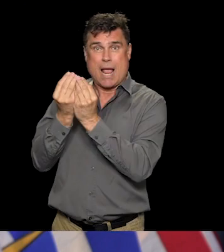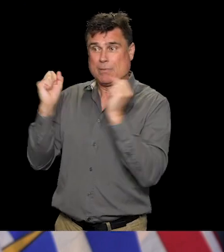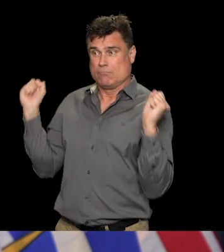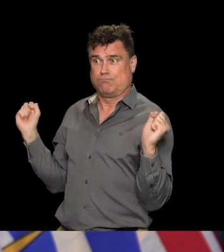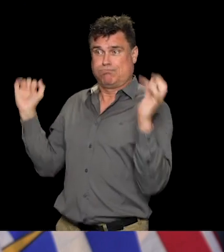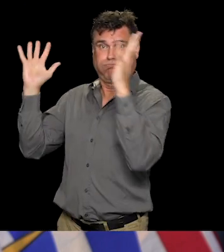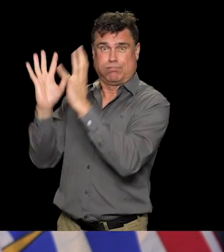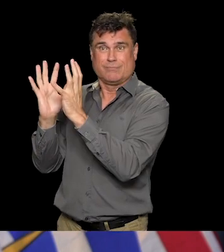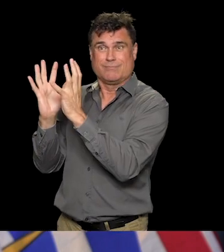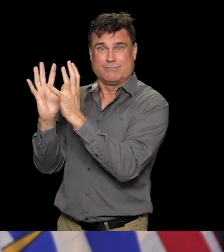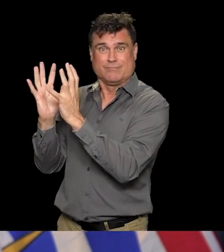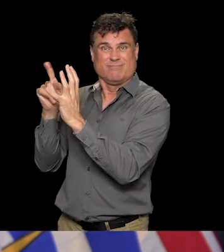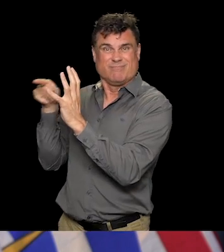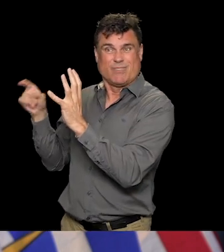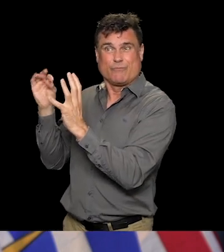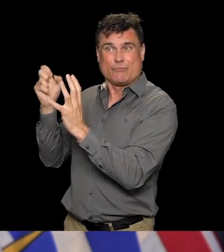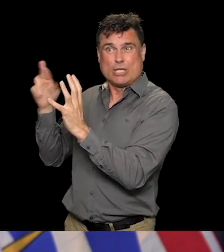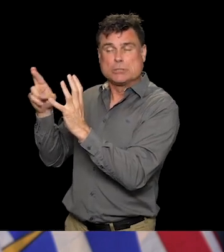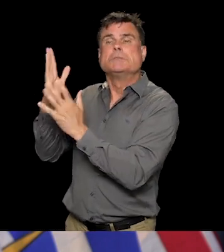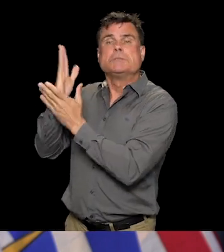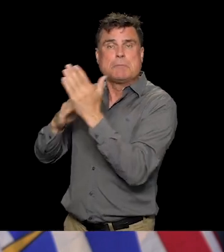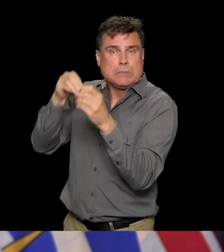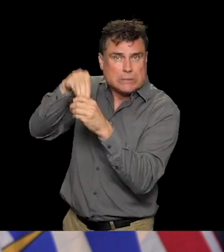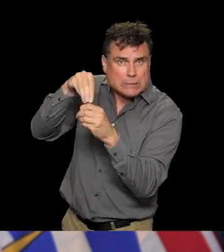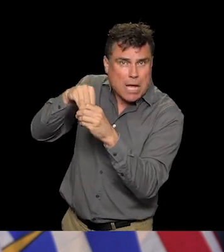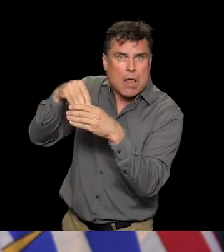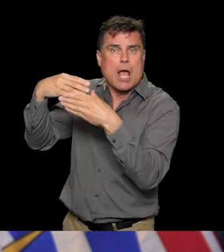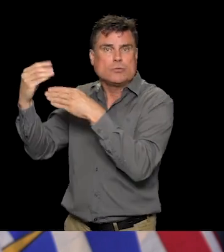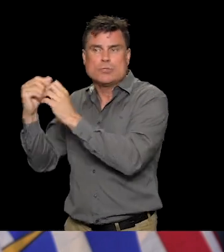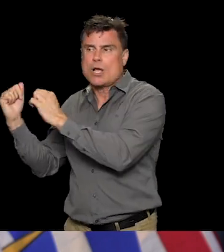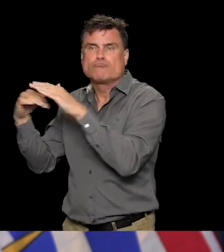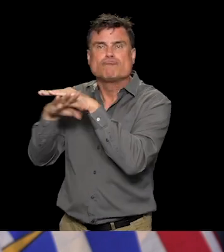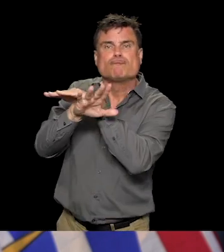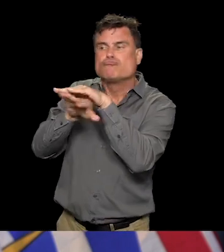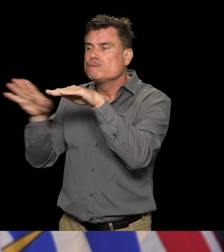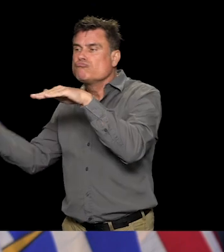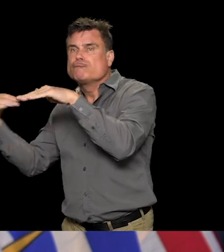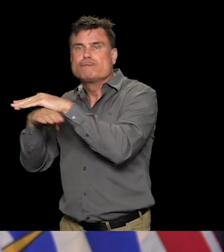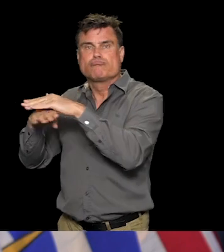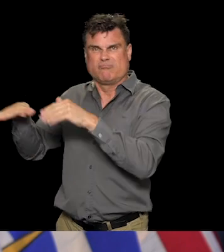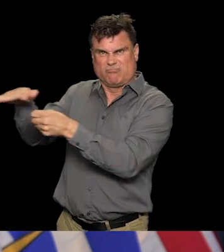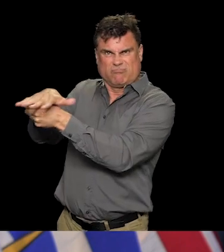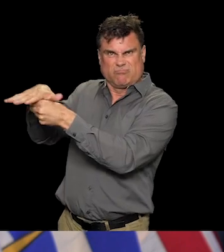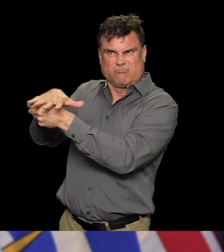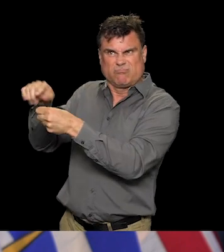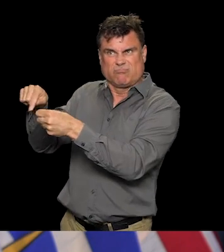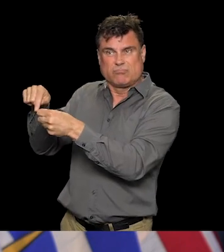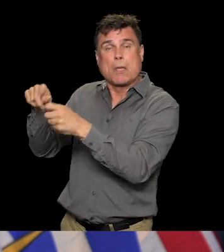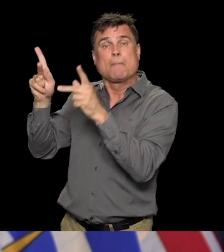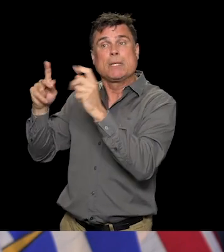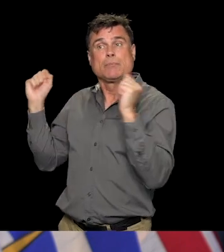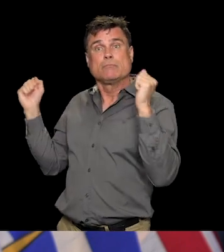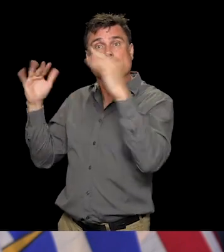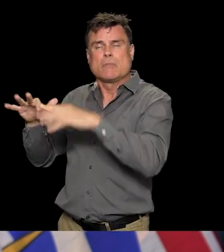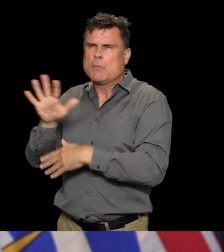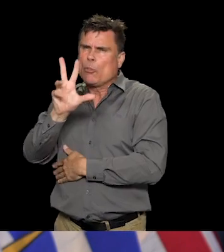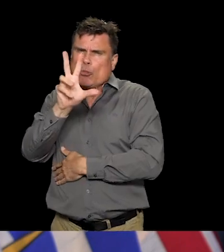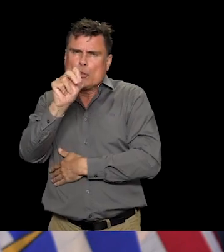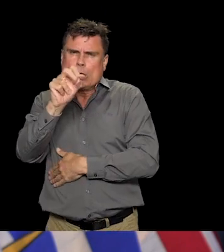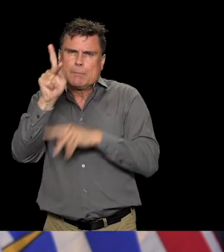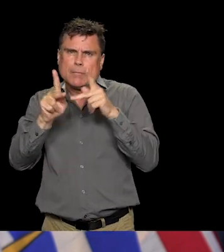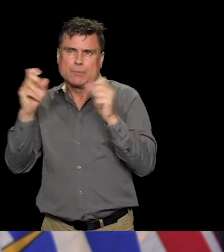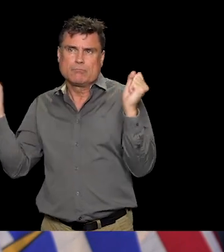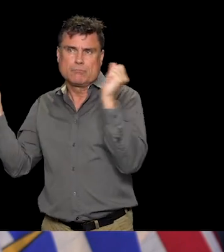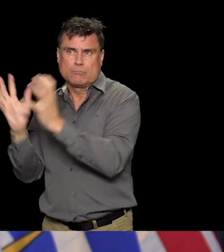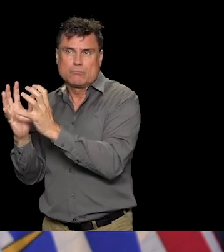there was approximately 30 people, and at least 15 of them have tested positive. So that is a warning sign to us all.